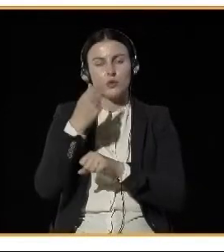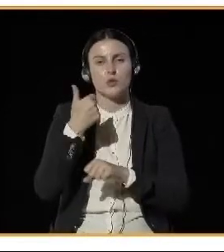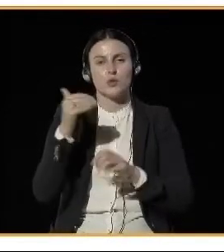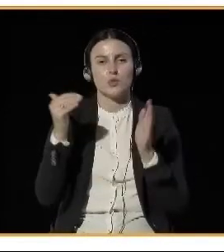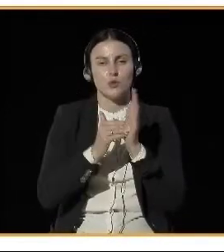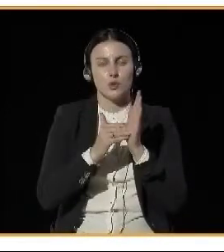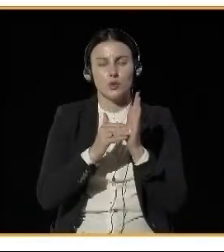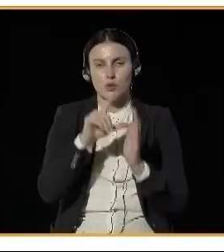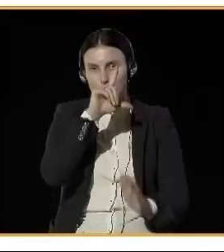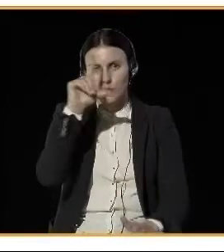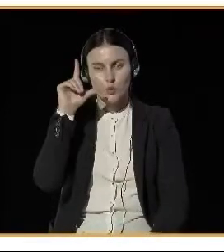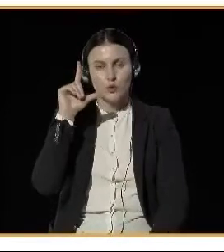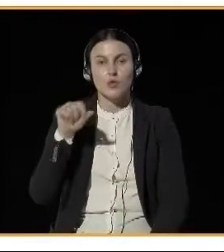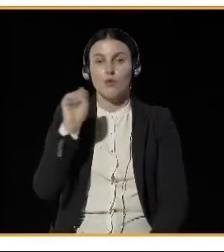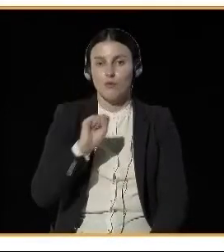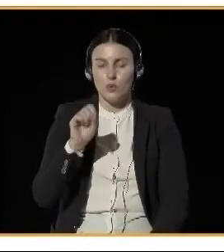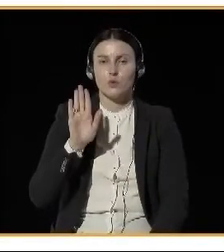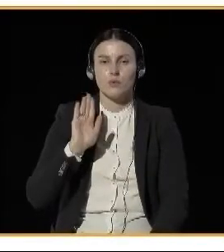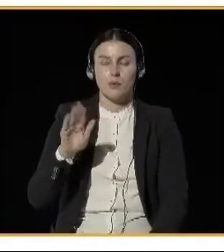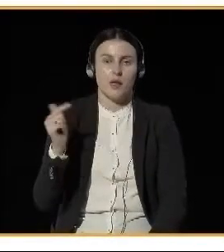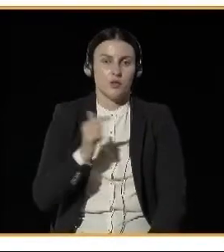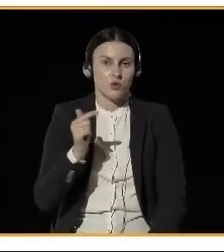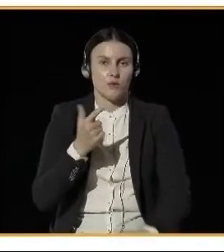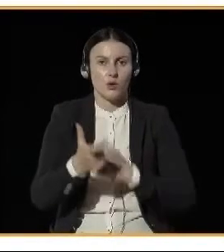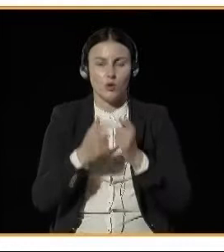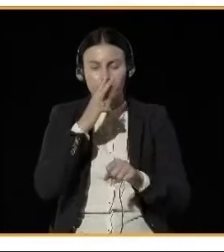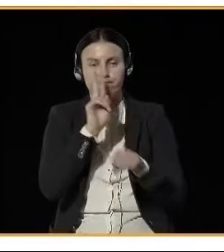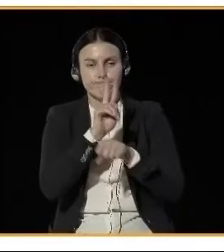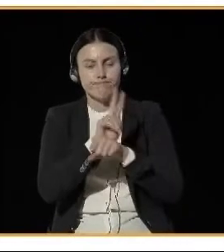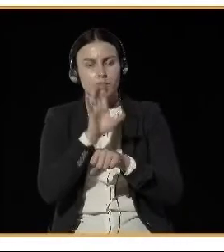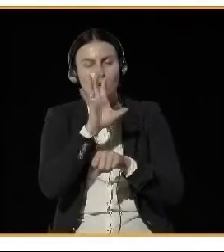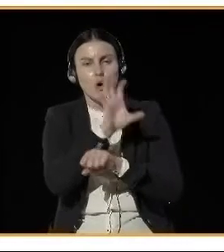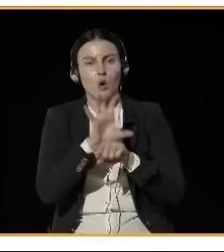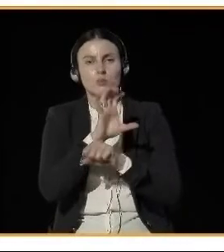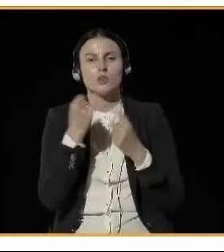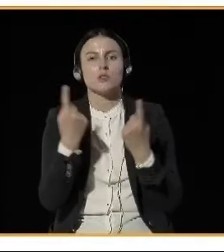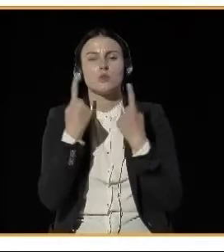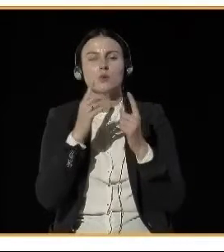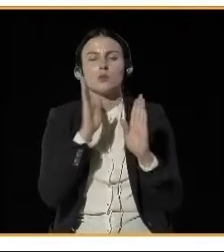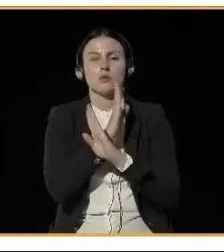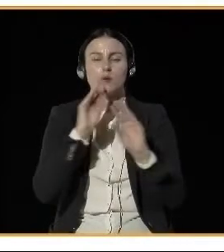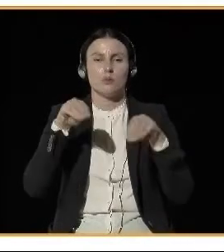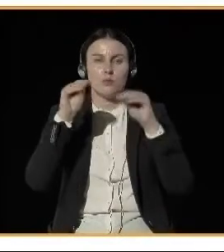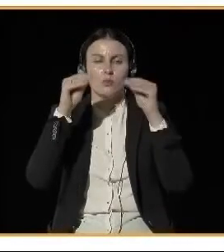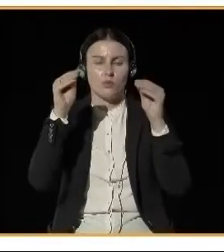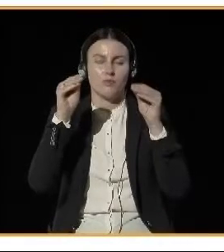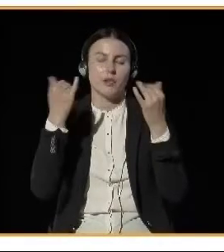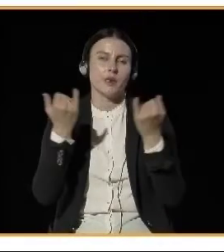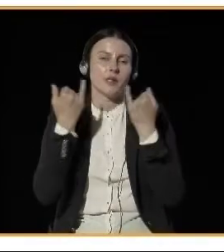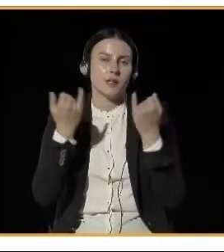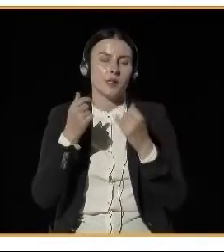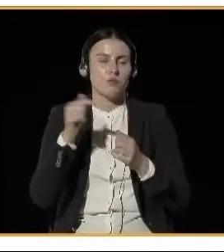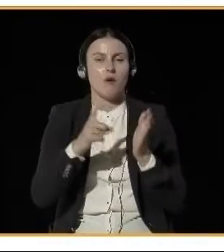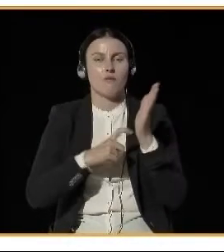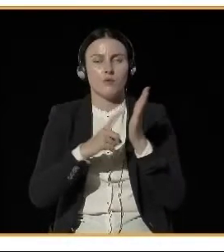quality. And it does so. It does so in accordance with the air quality directive. It is very important to